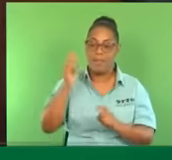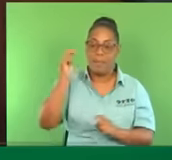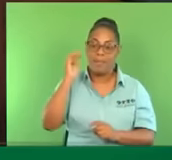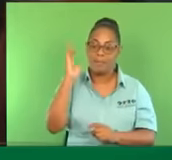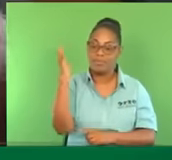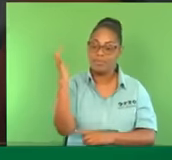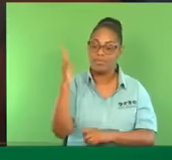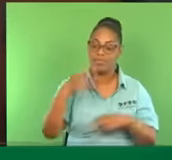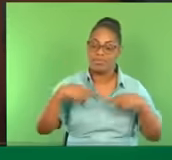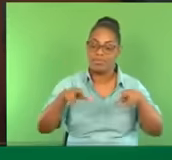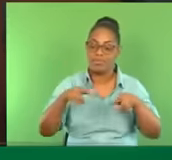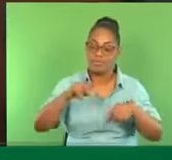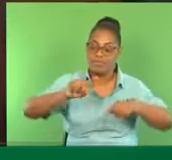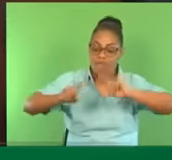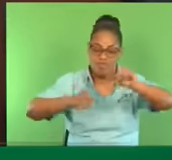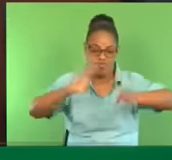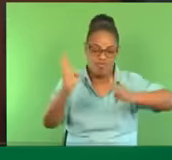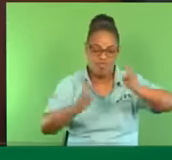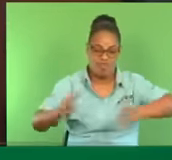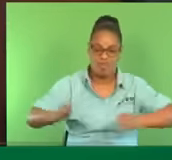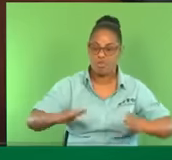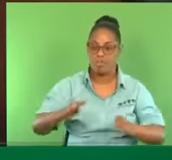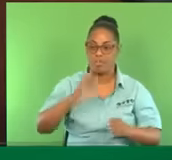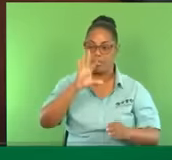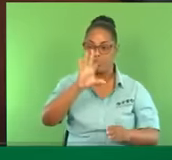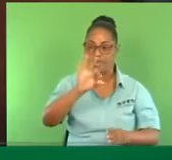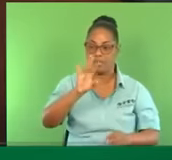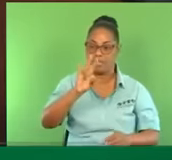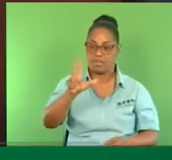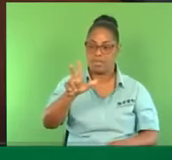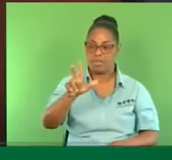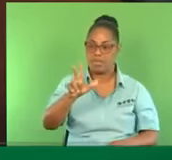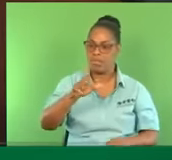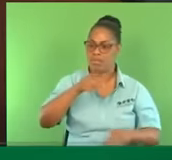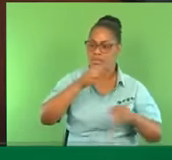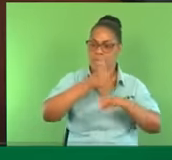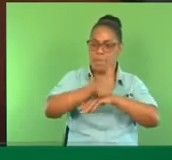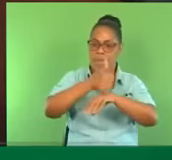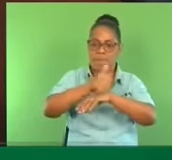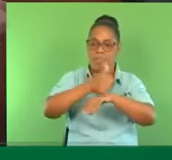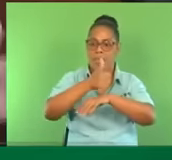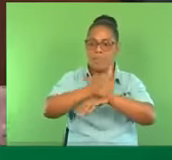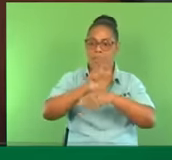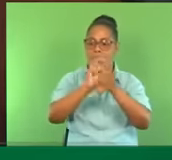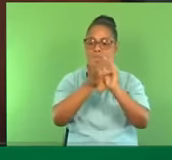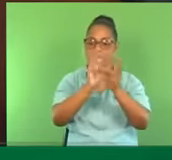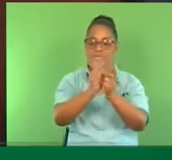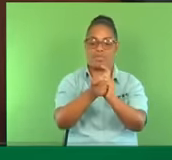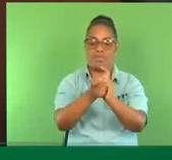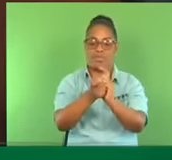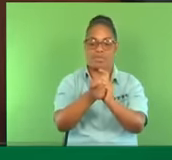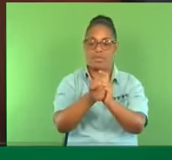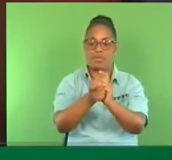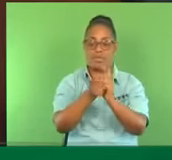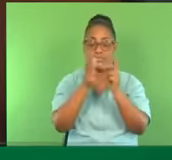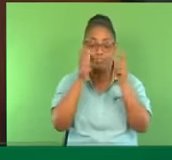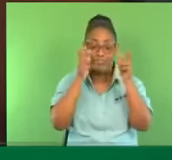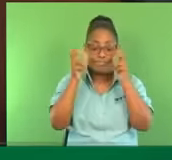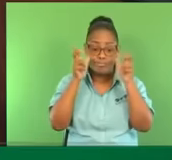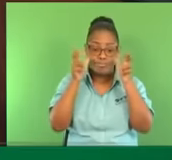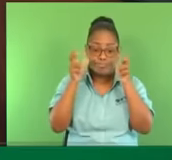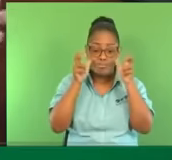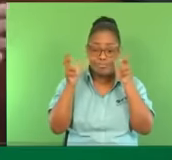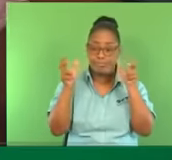since 1973. We're hearing about climate change today. Madam Speaker, we heard about all the grand plans and Sandy Grandi.